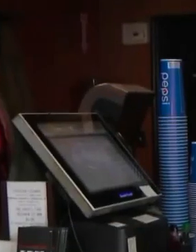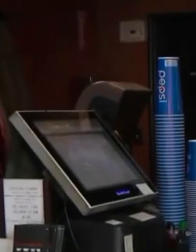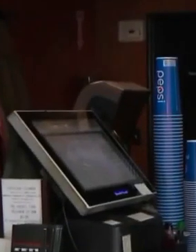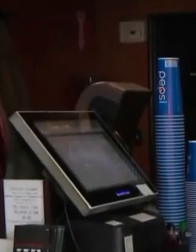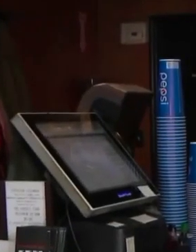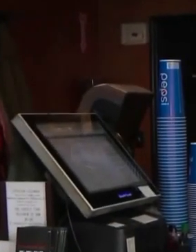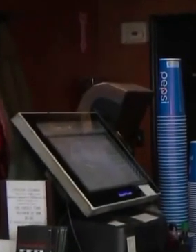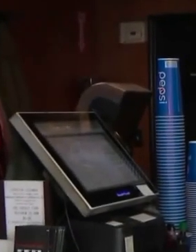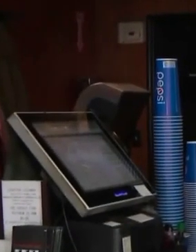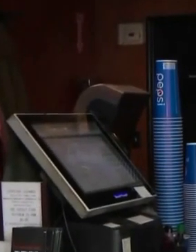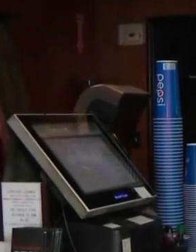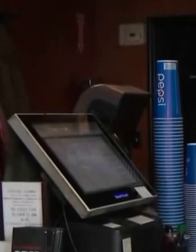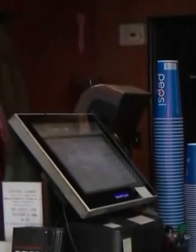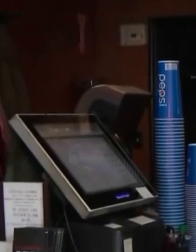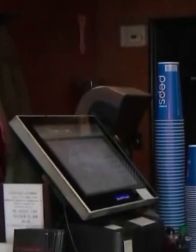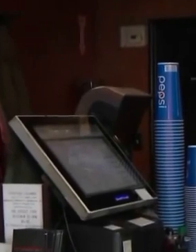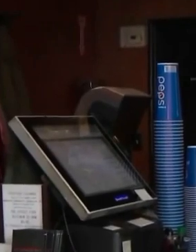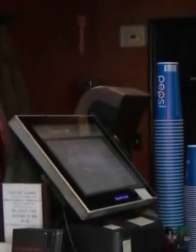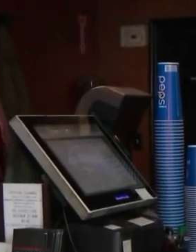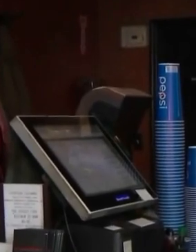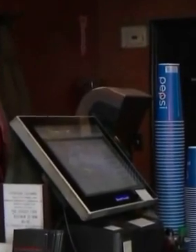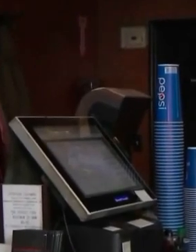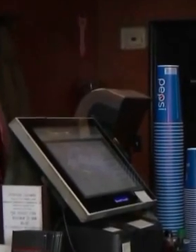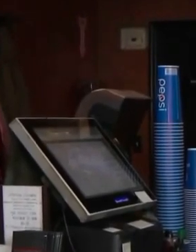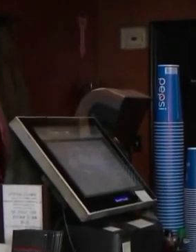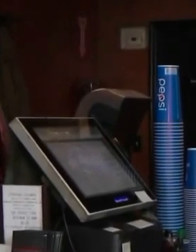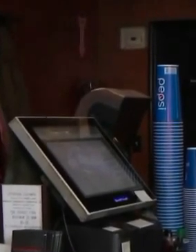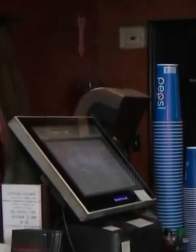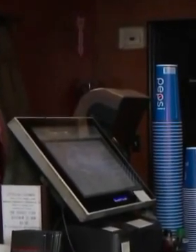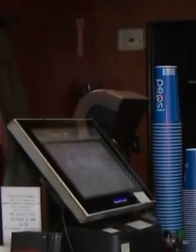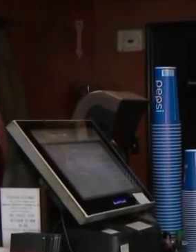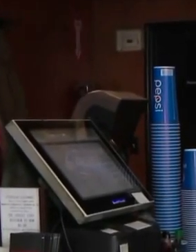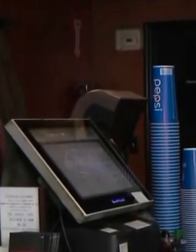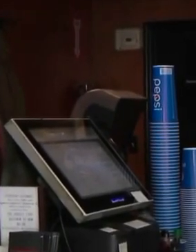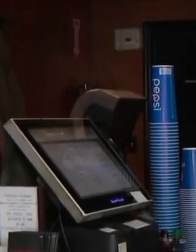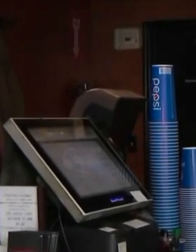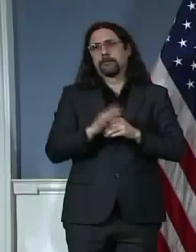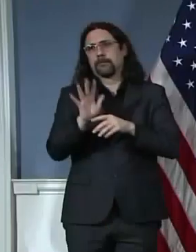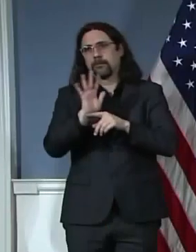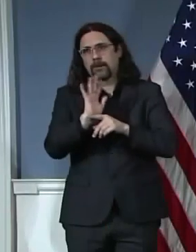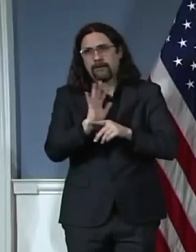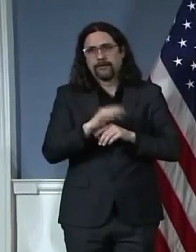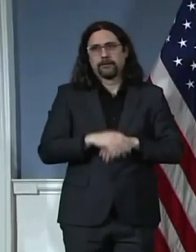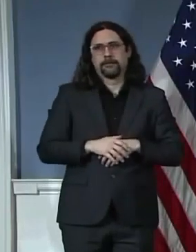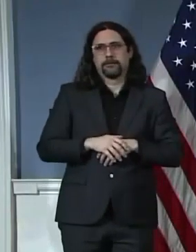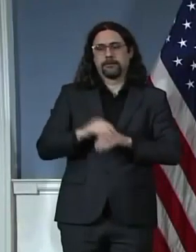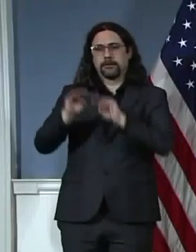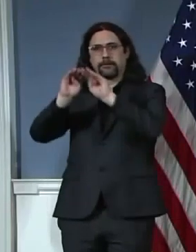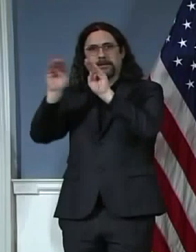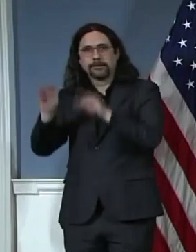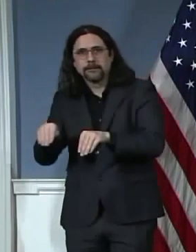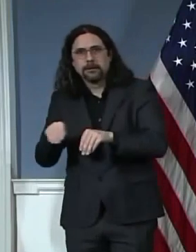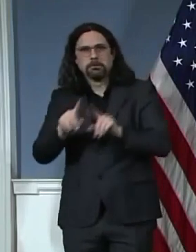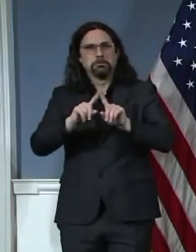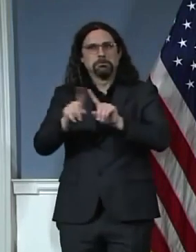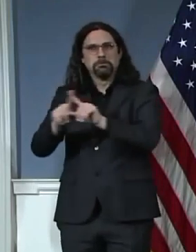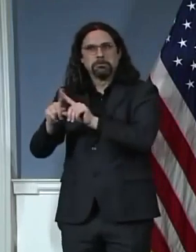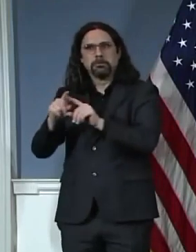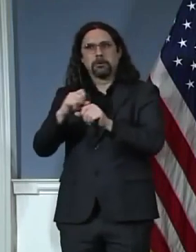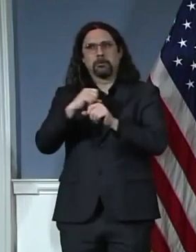here. De Blasio says New Yorkers are rising to the occasion and businesses are listening. There were 13,000